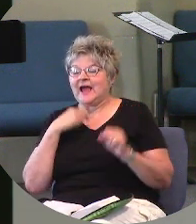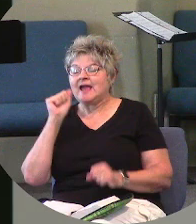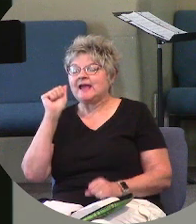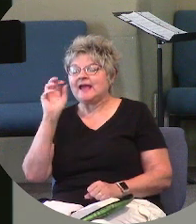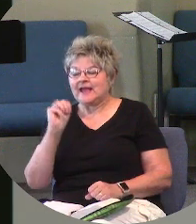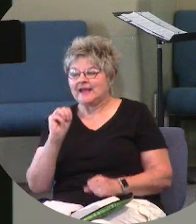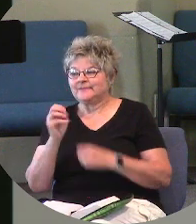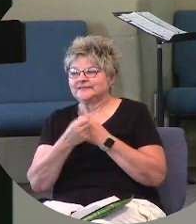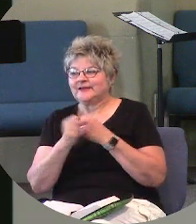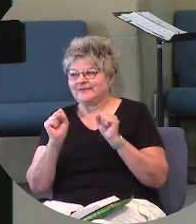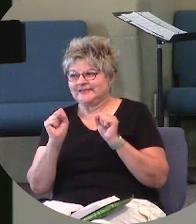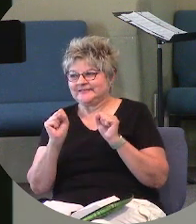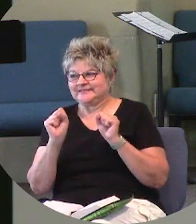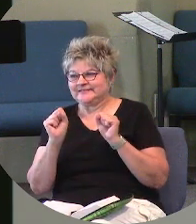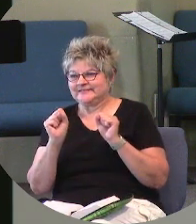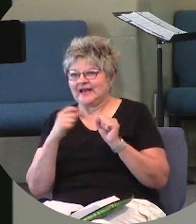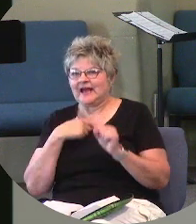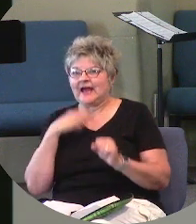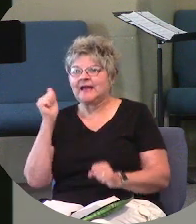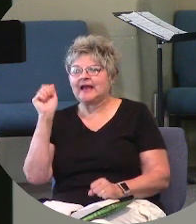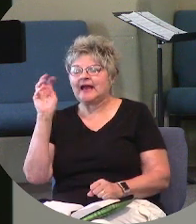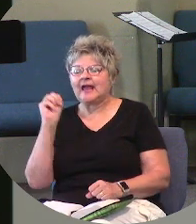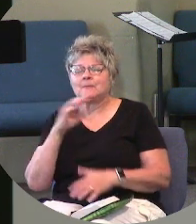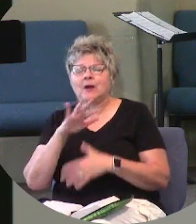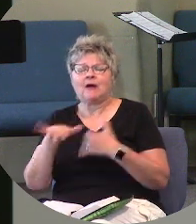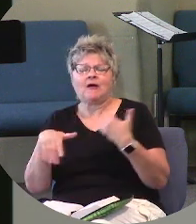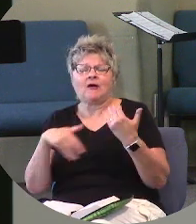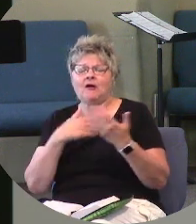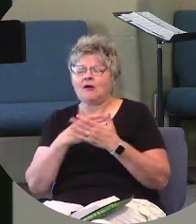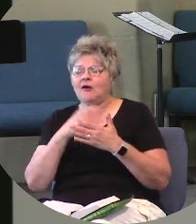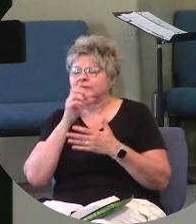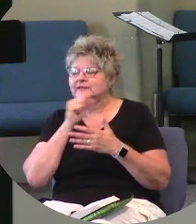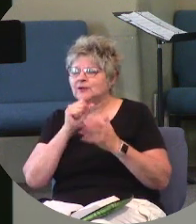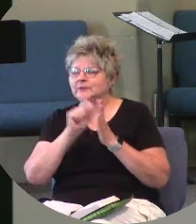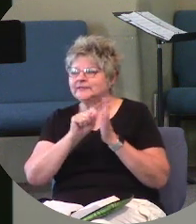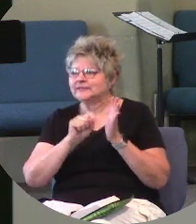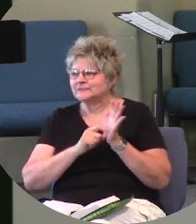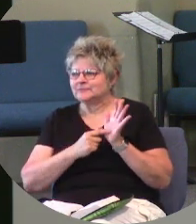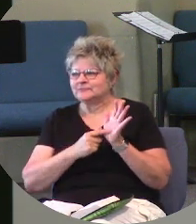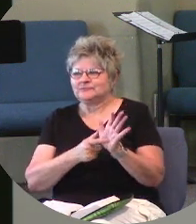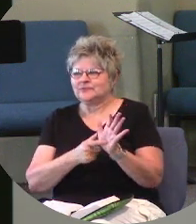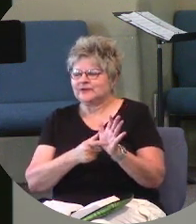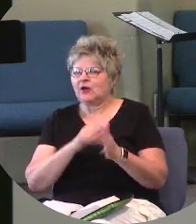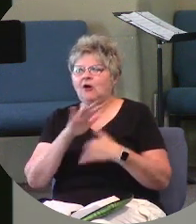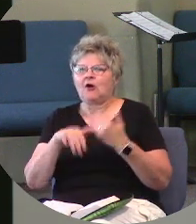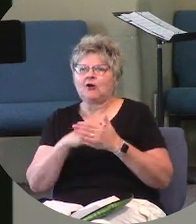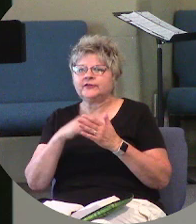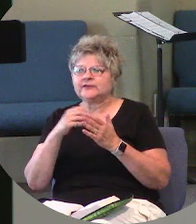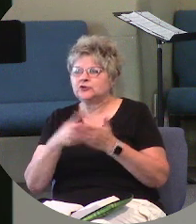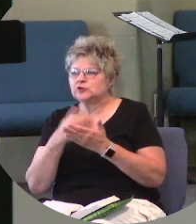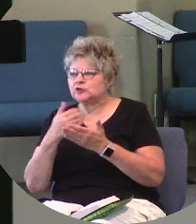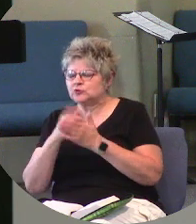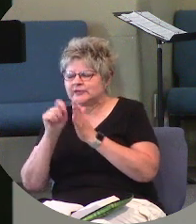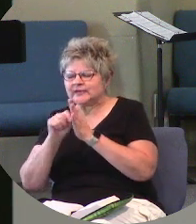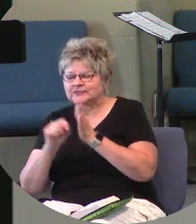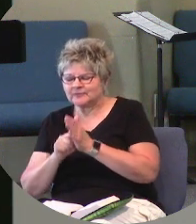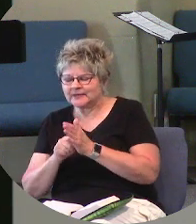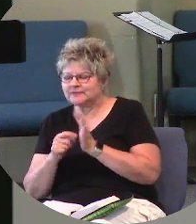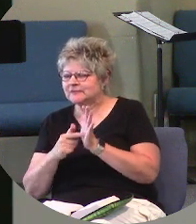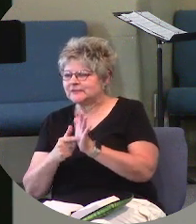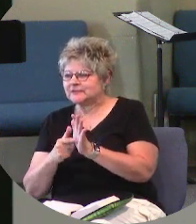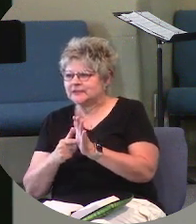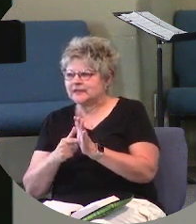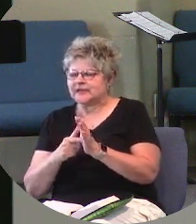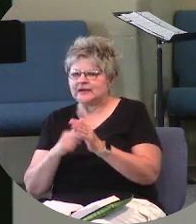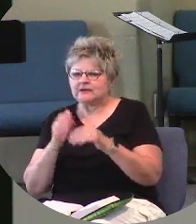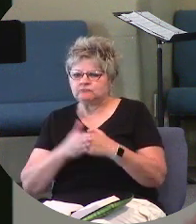salvation. I am all that the Old Testament pointed to, all that the New Testament points to, and from this point